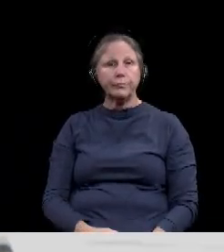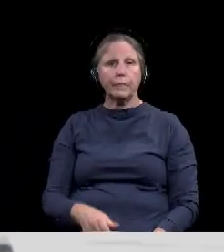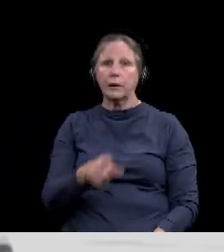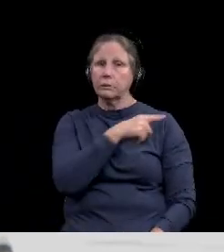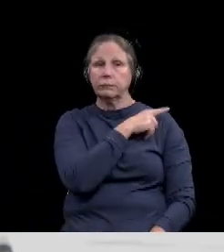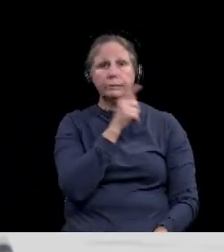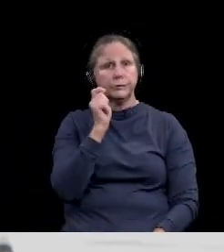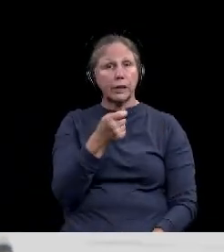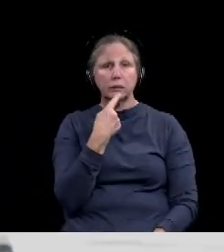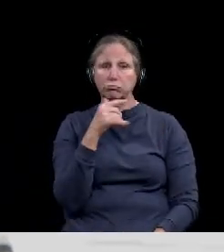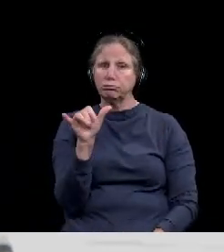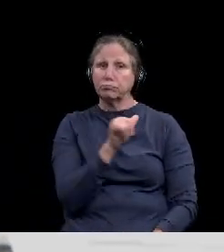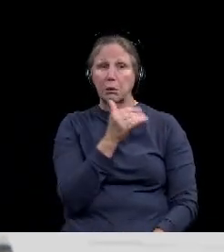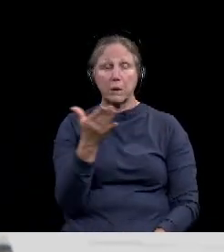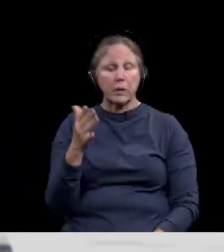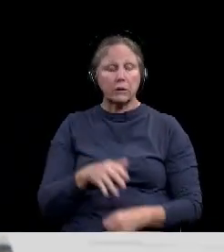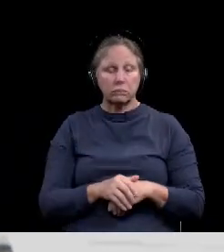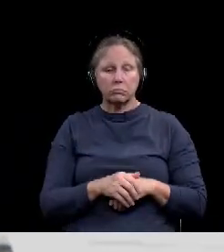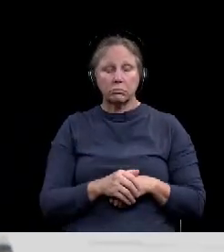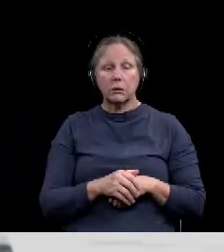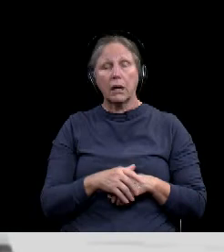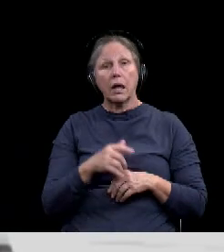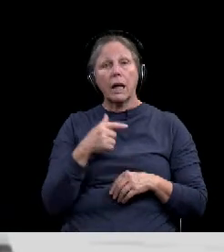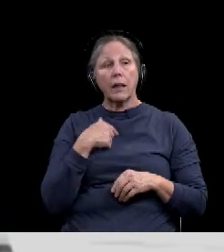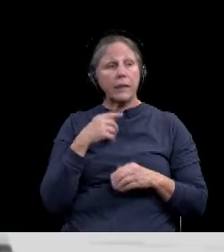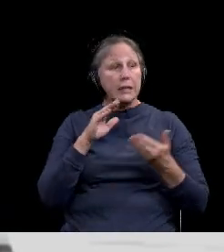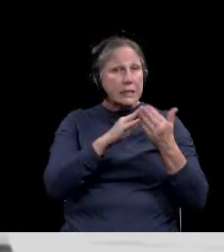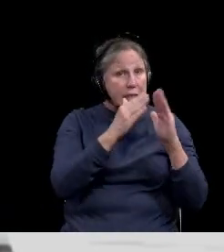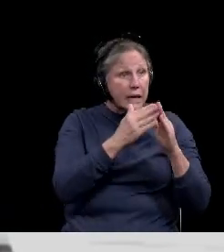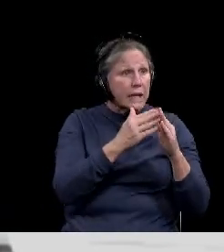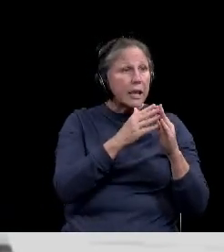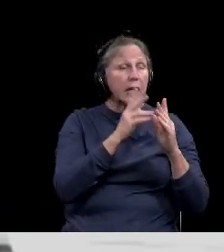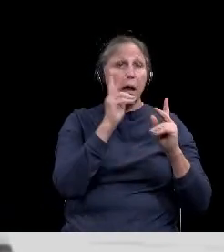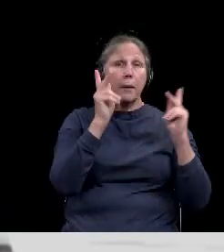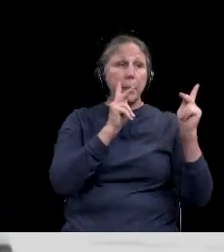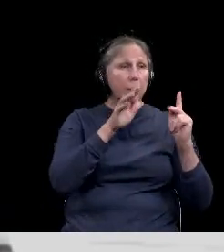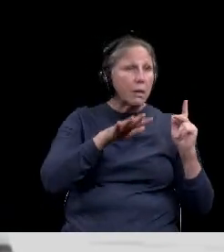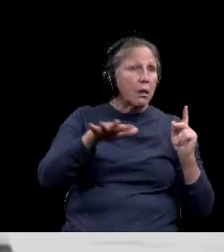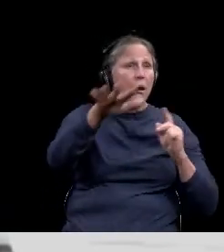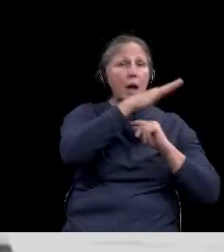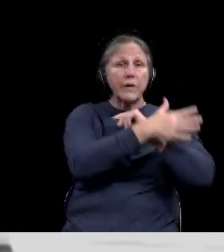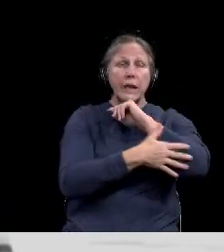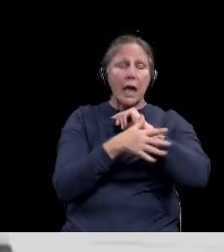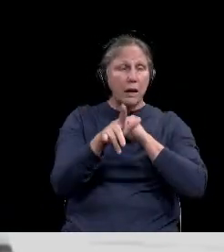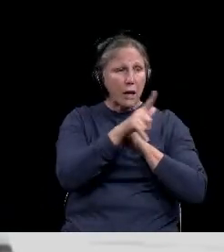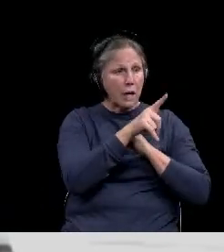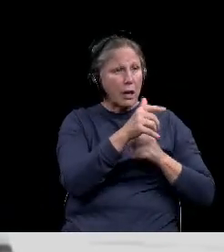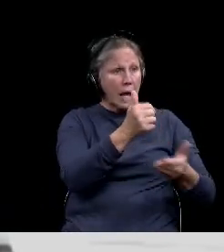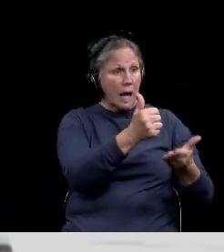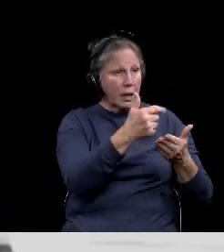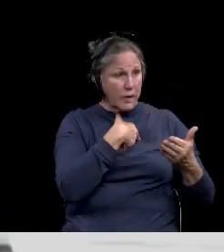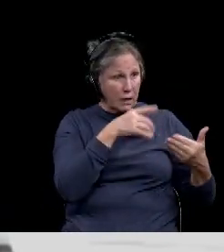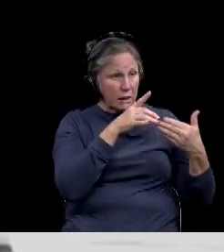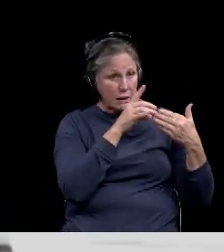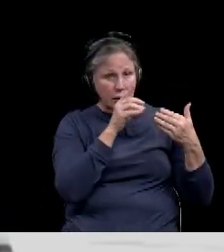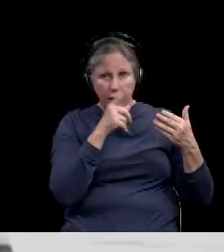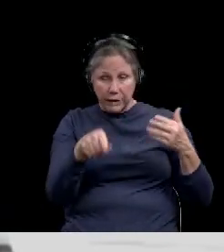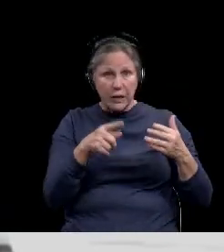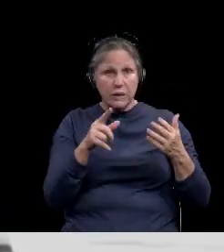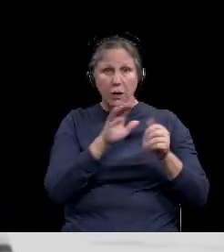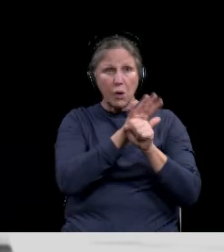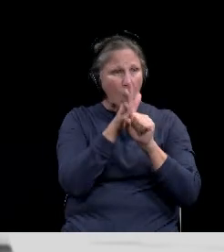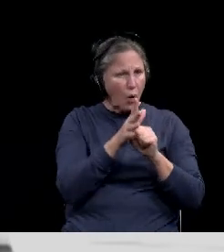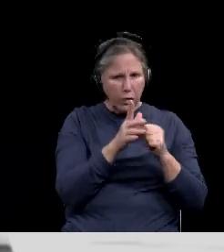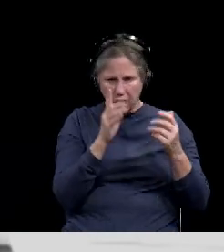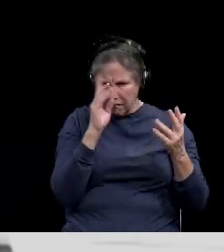what, uh, Judge Felton just said. So I'd like to thank the, uh, city and county leadership, um, as they're guiding us through this and doing everything